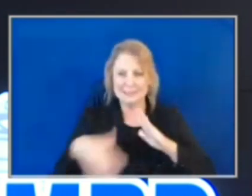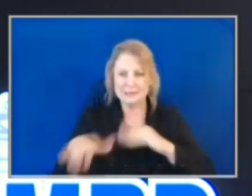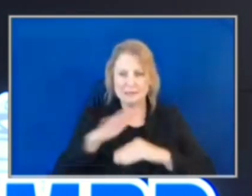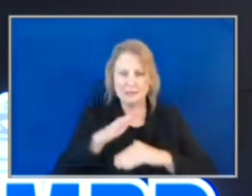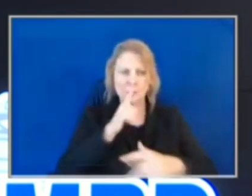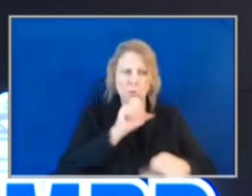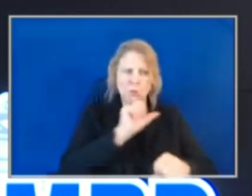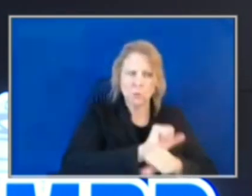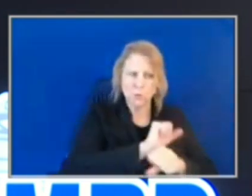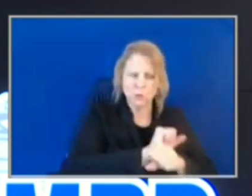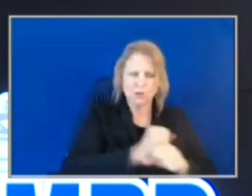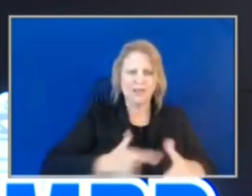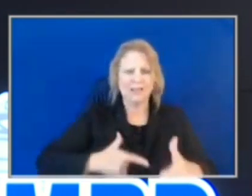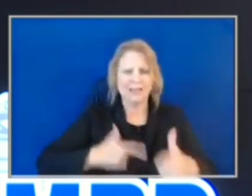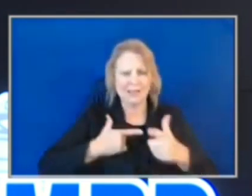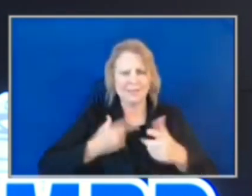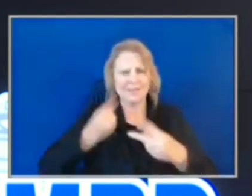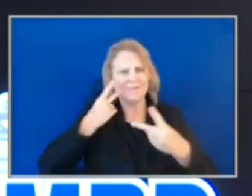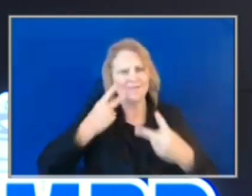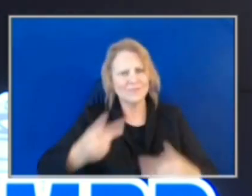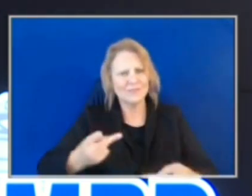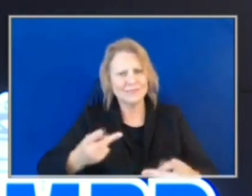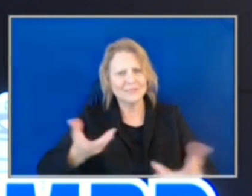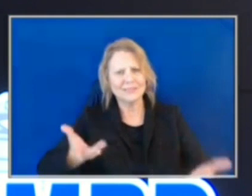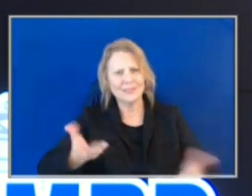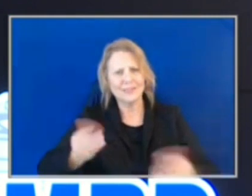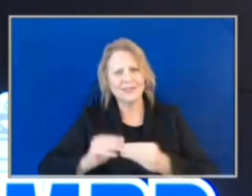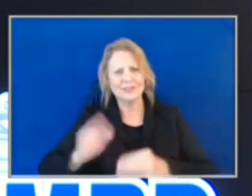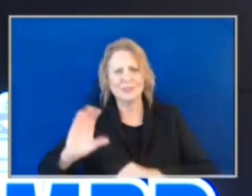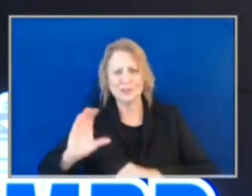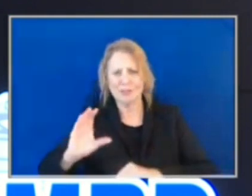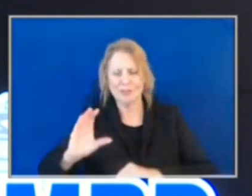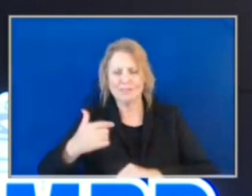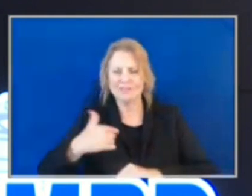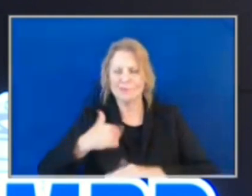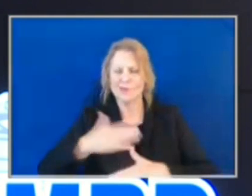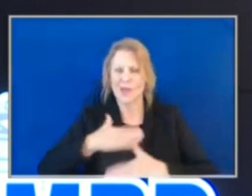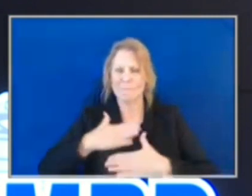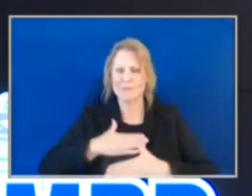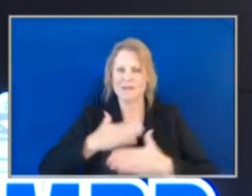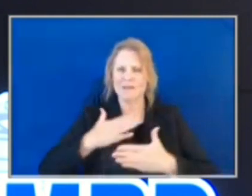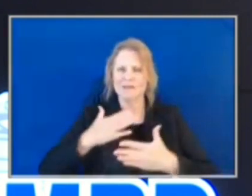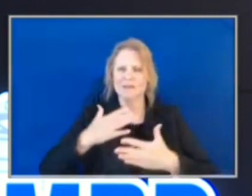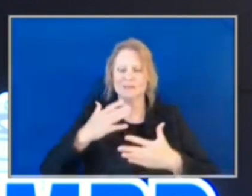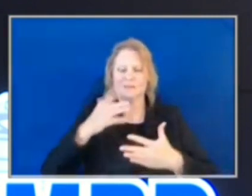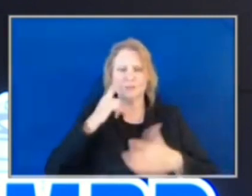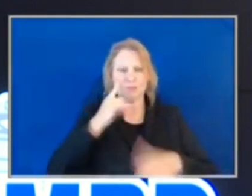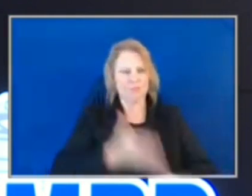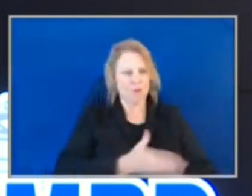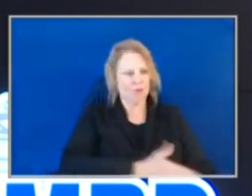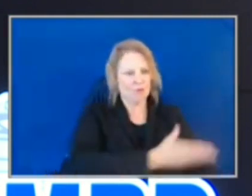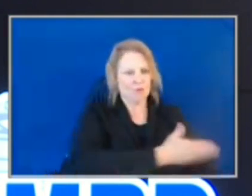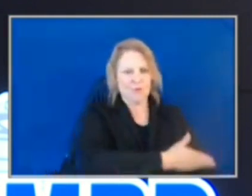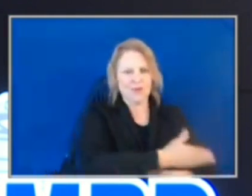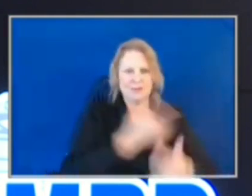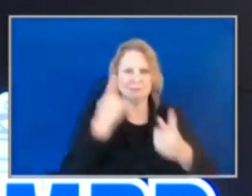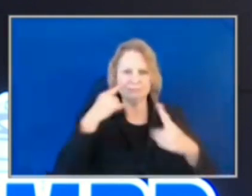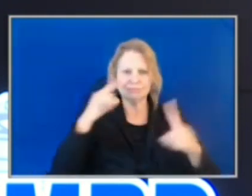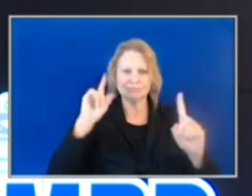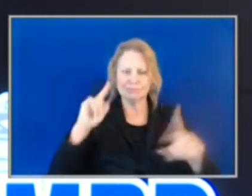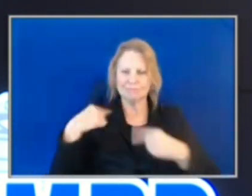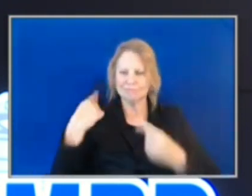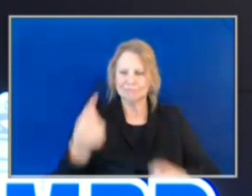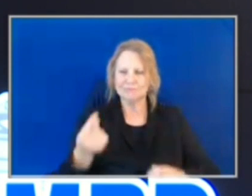visit here in Charlotte. We're excited at the progress that's been made to find the next generation of CMPD officers and employees.